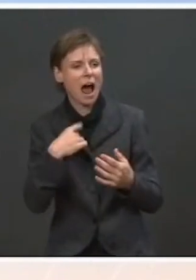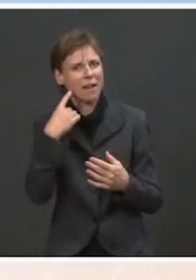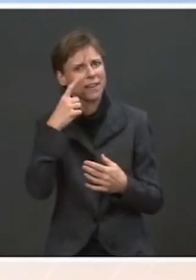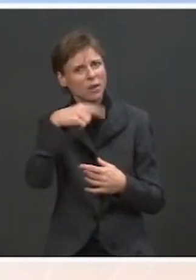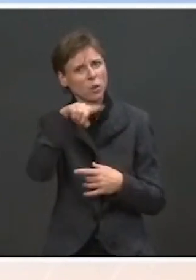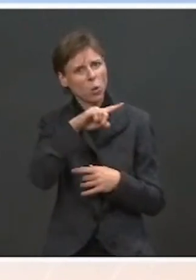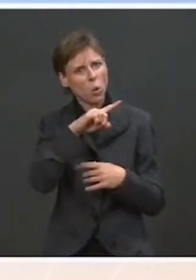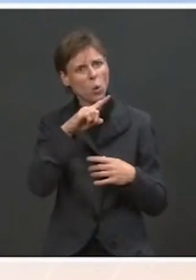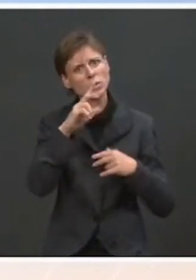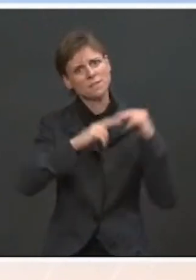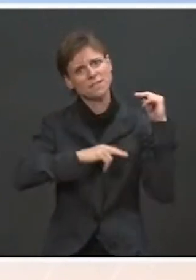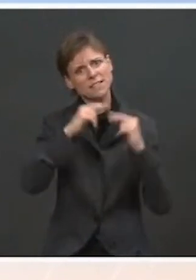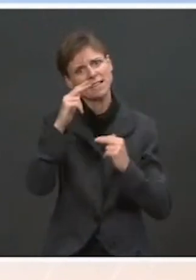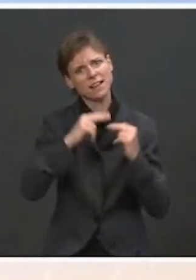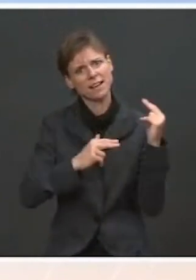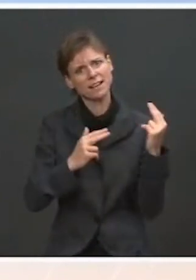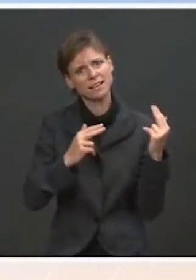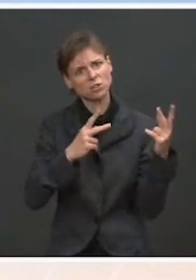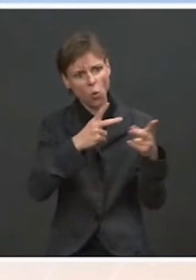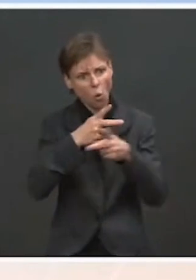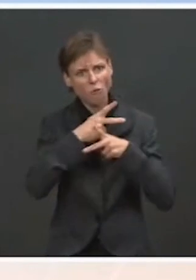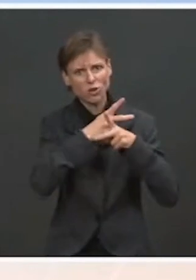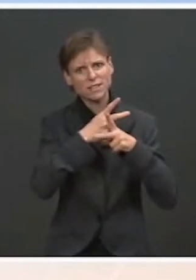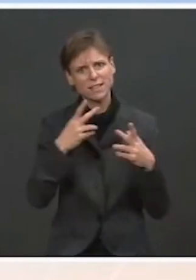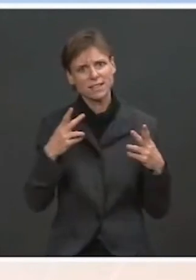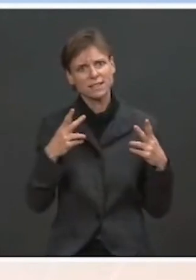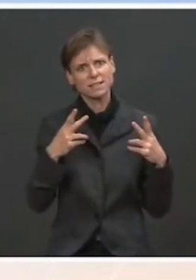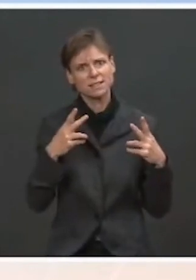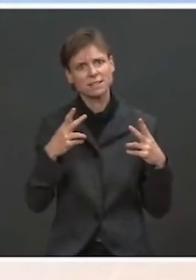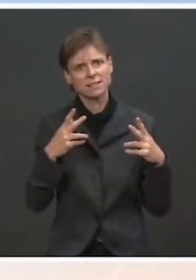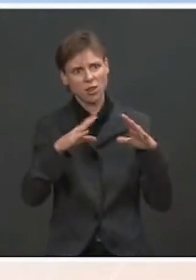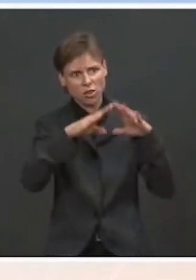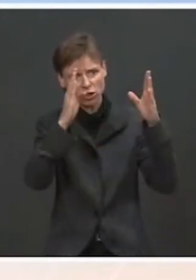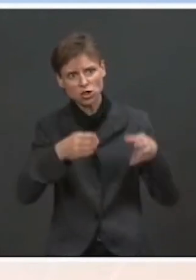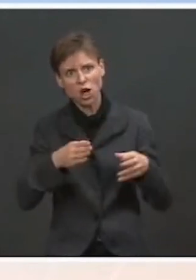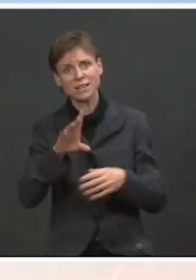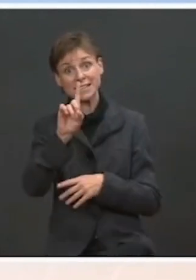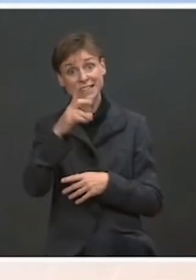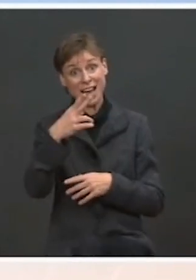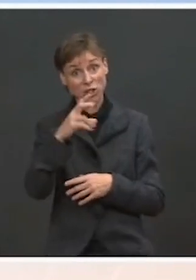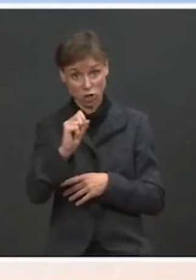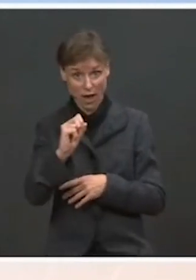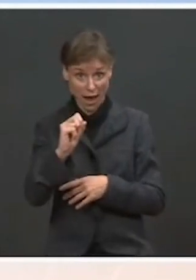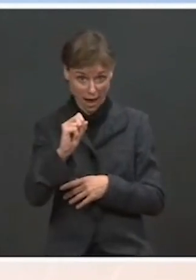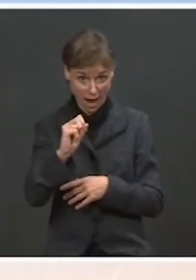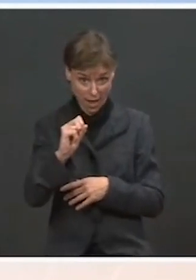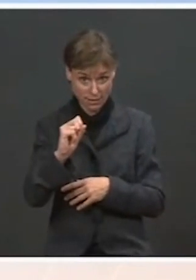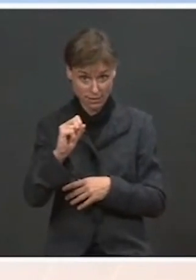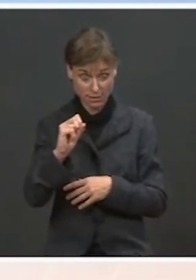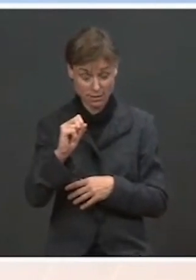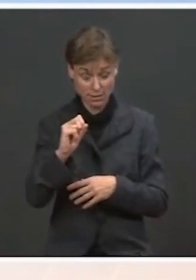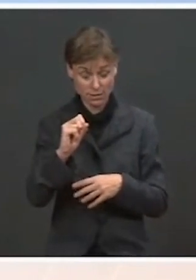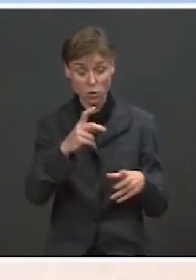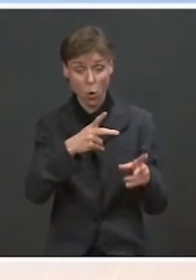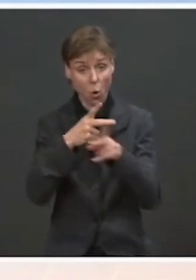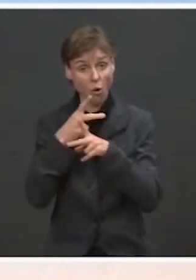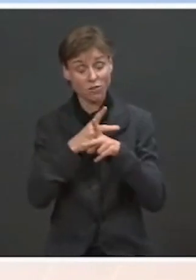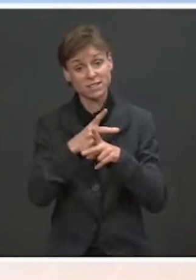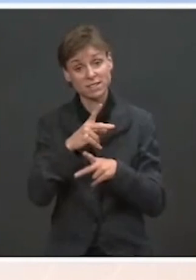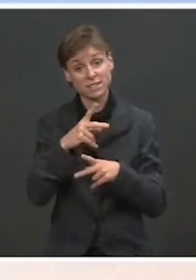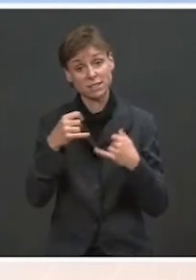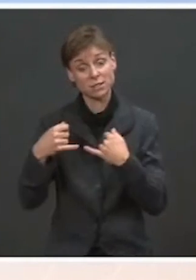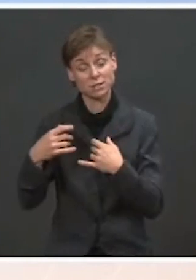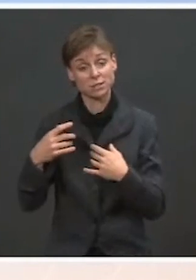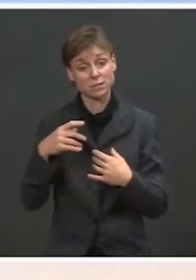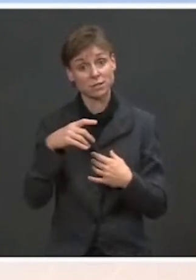HHS, of course, oversees the shelters. The DHS oversees the Border Patrol facilities, and we